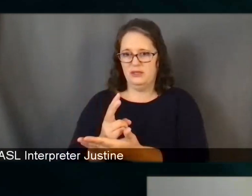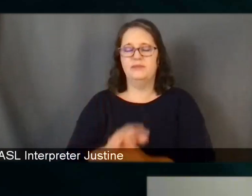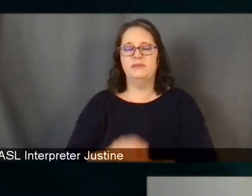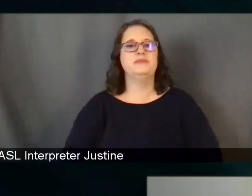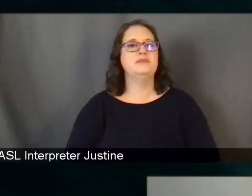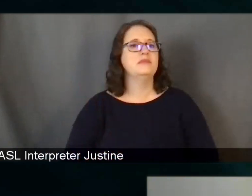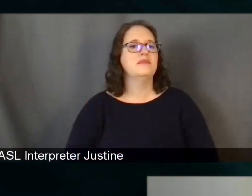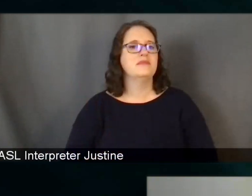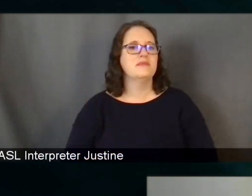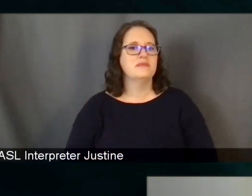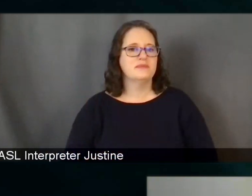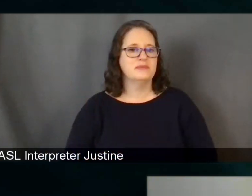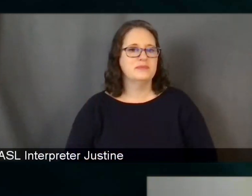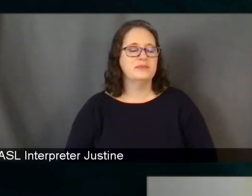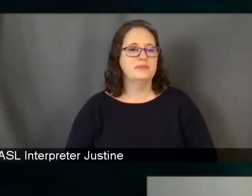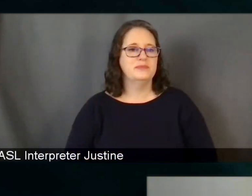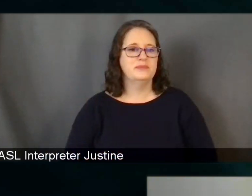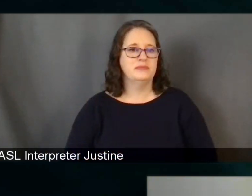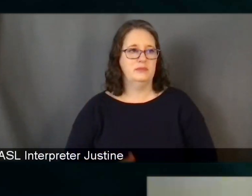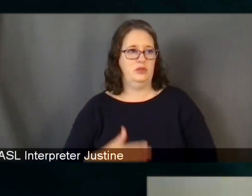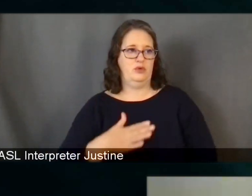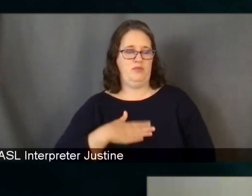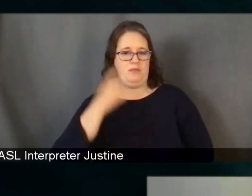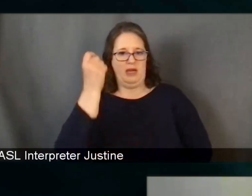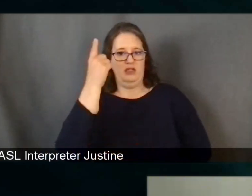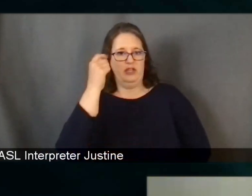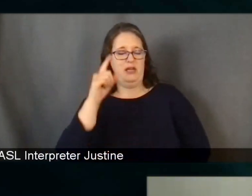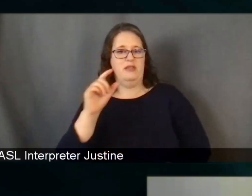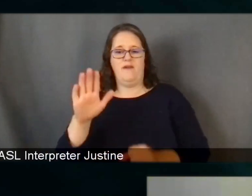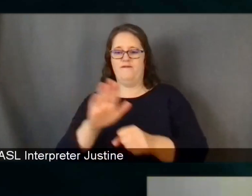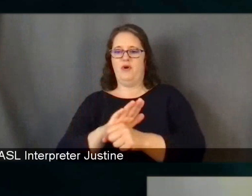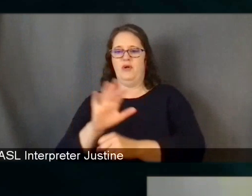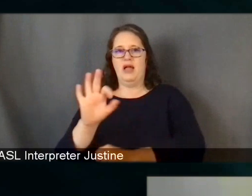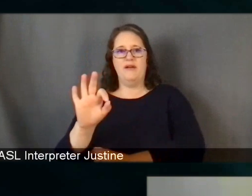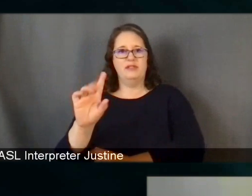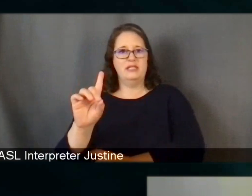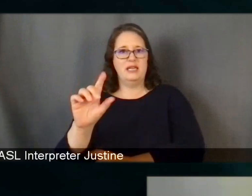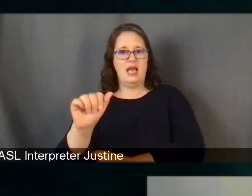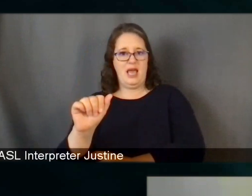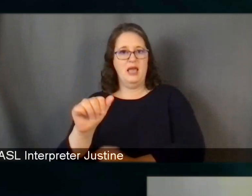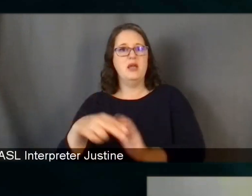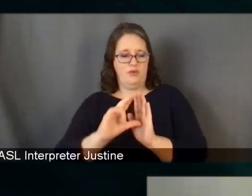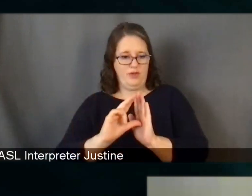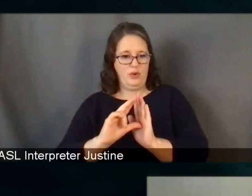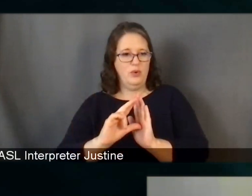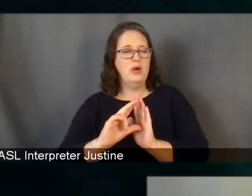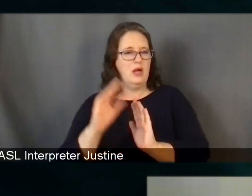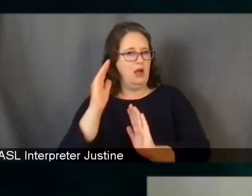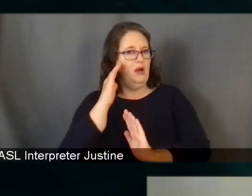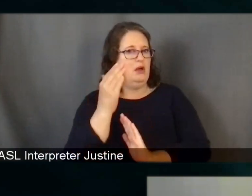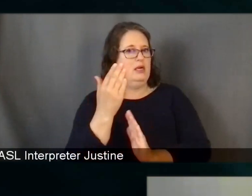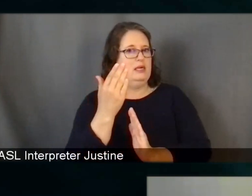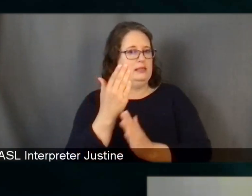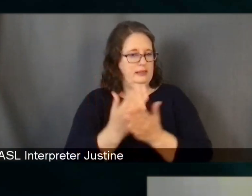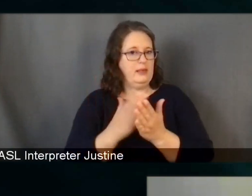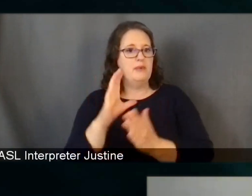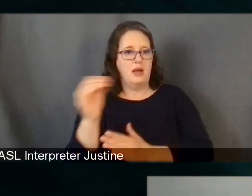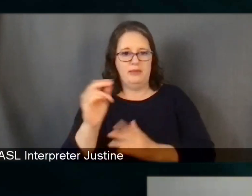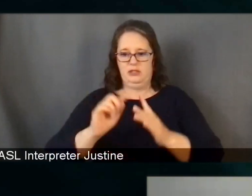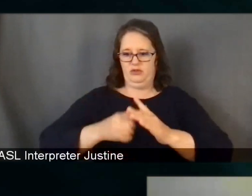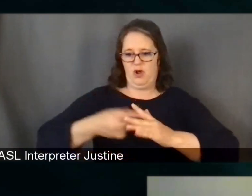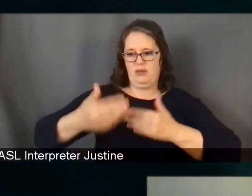full FDA review is that there are a couple of companies that have started the application process, that's Moderna Advisor.